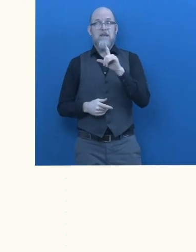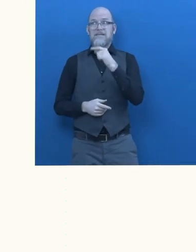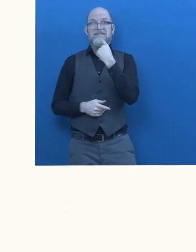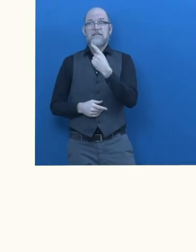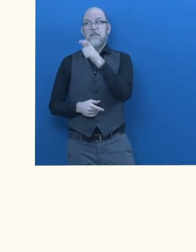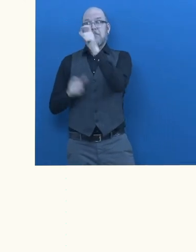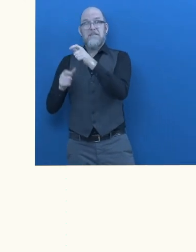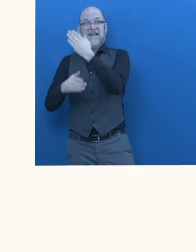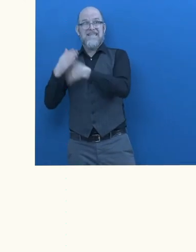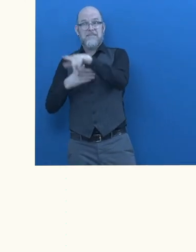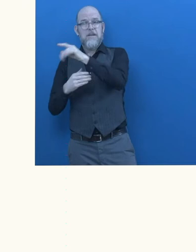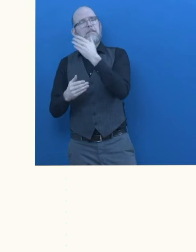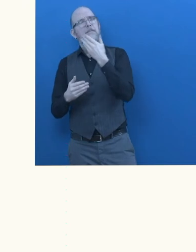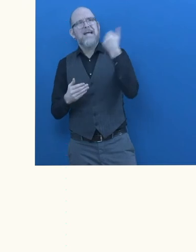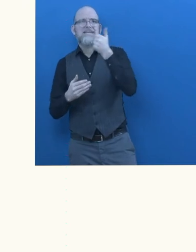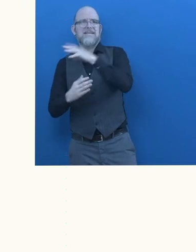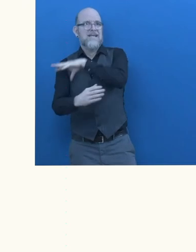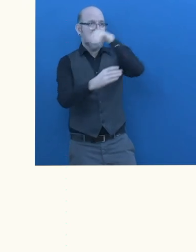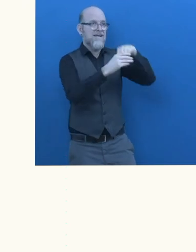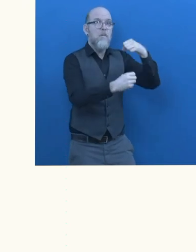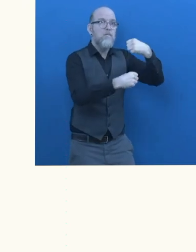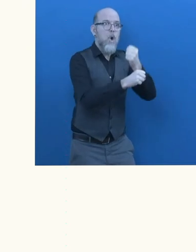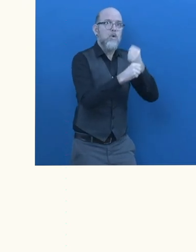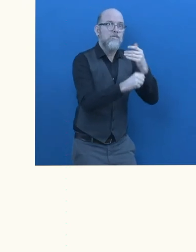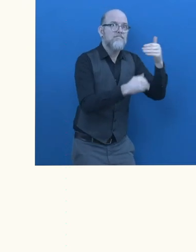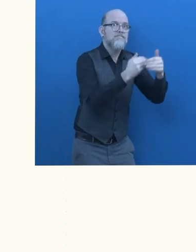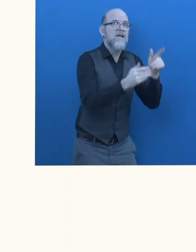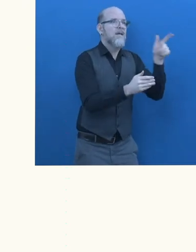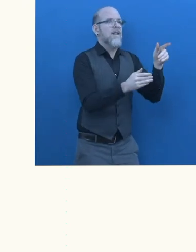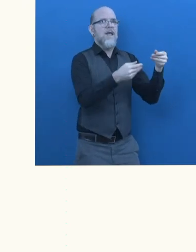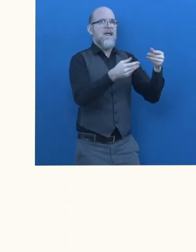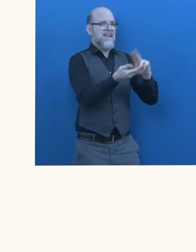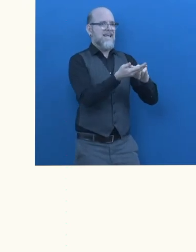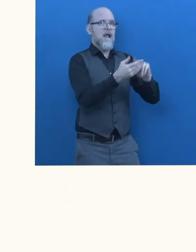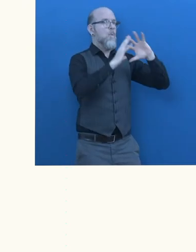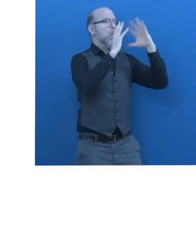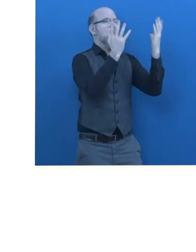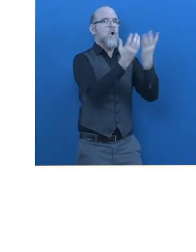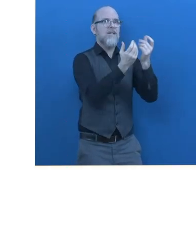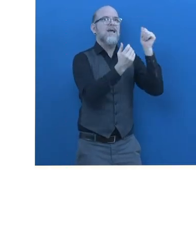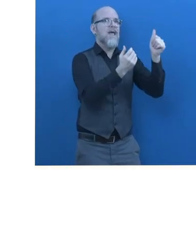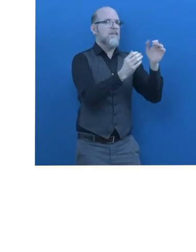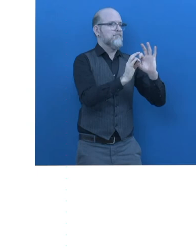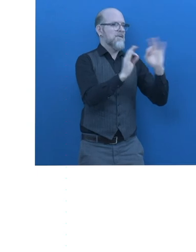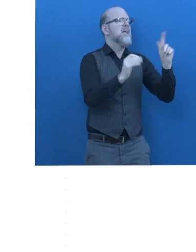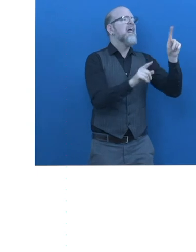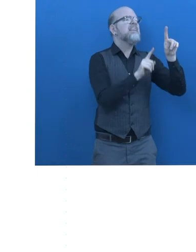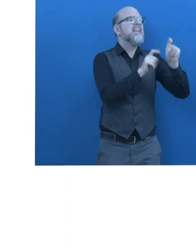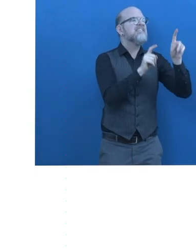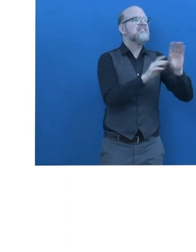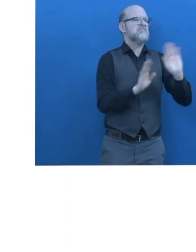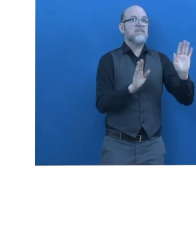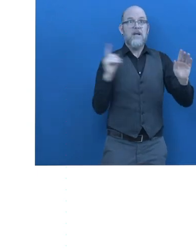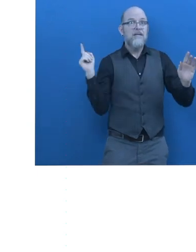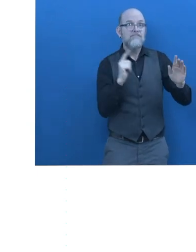participate, produce, and contribute in the digital world. Not just test it. How did this solution help